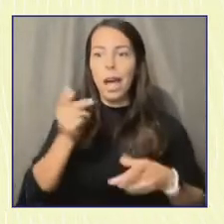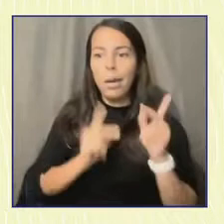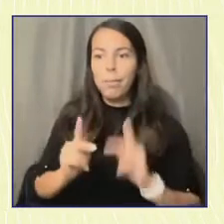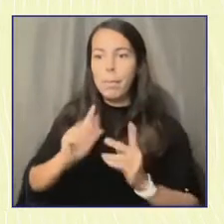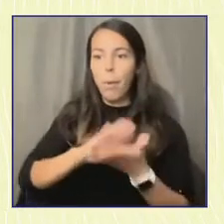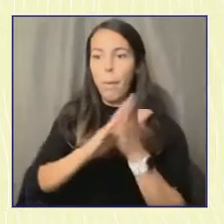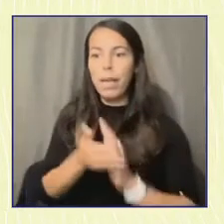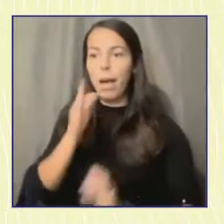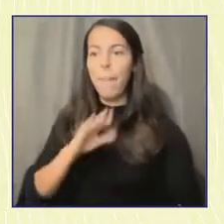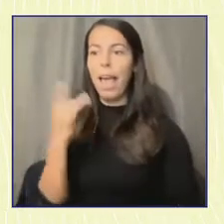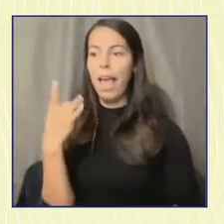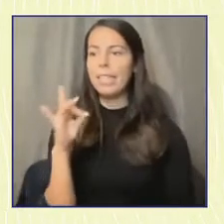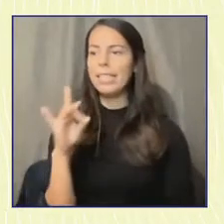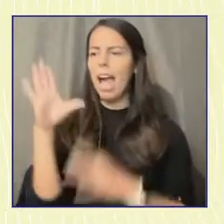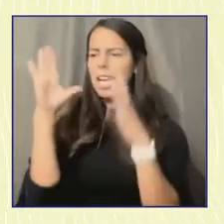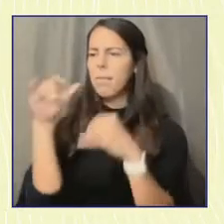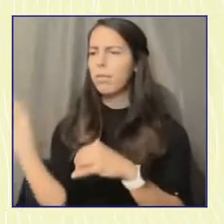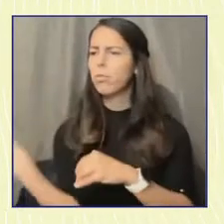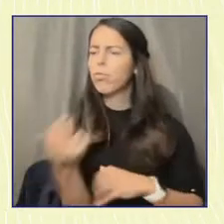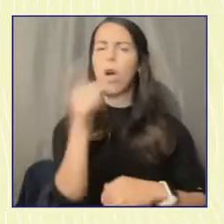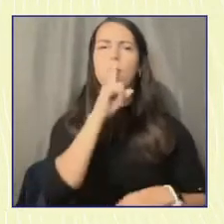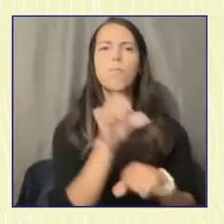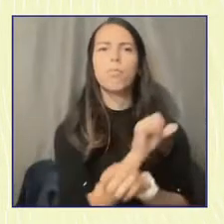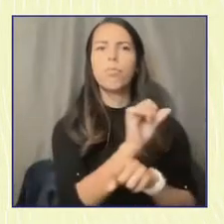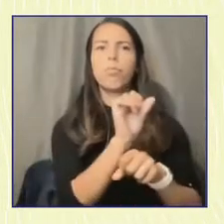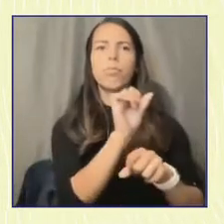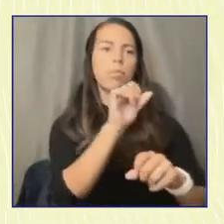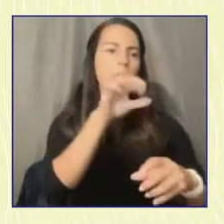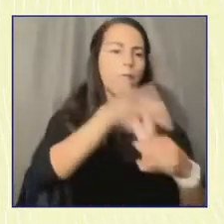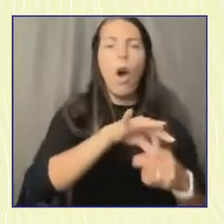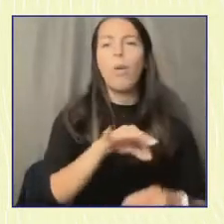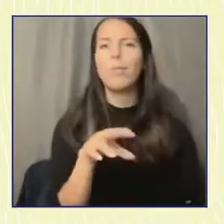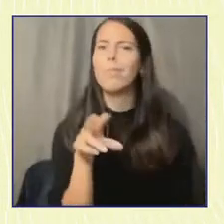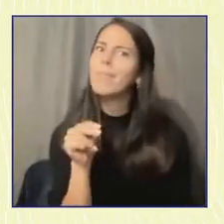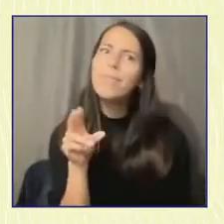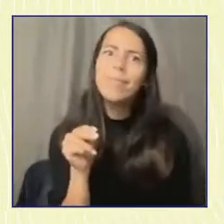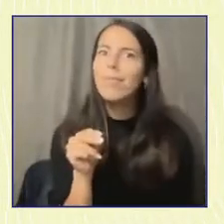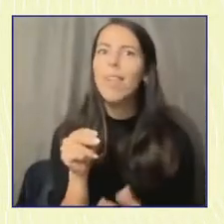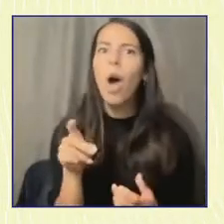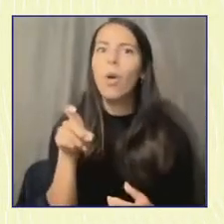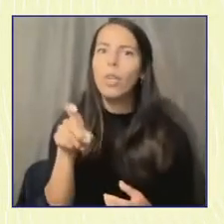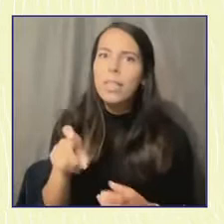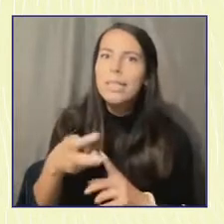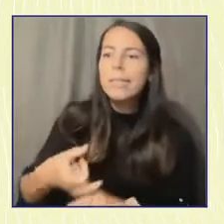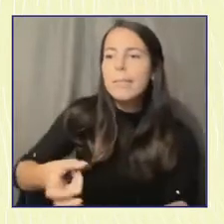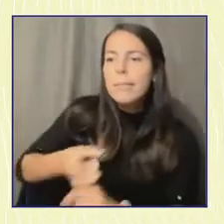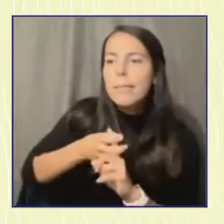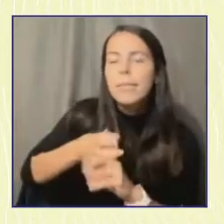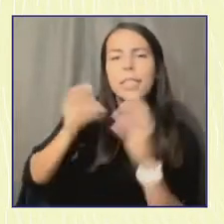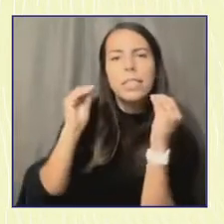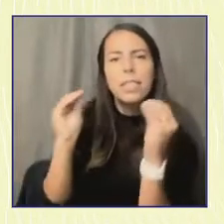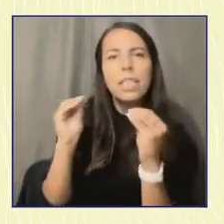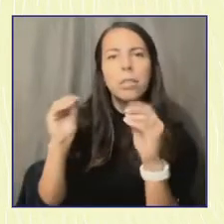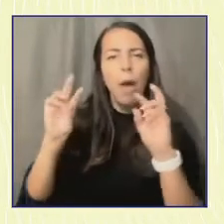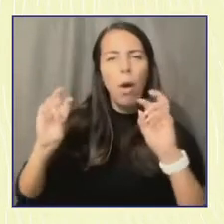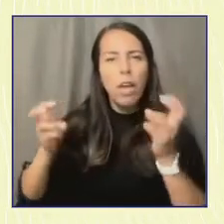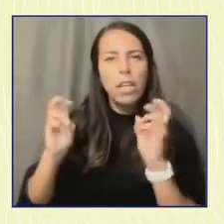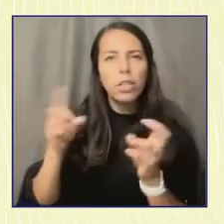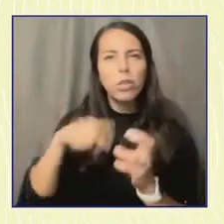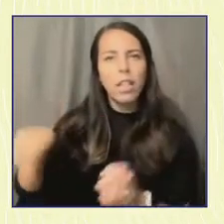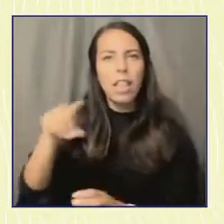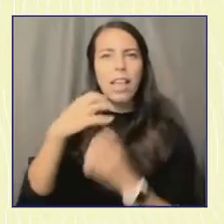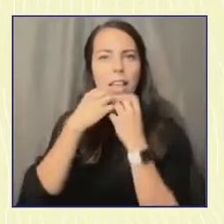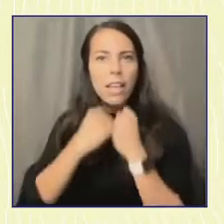up at the polling place. Right. It's much more deeper about the issues they care about. How do they affect communities and how does that